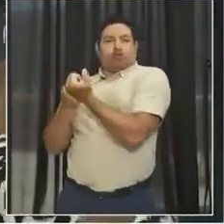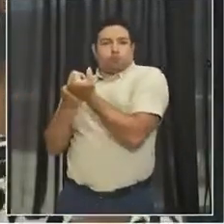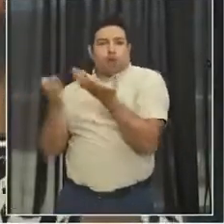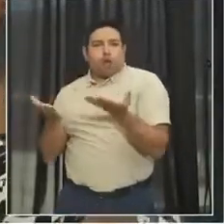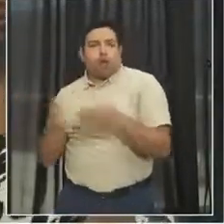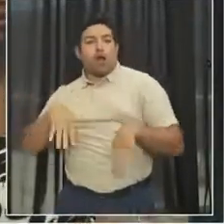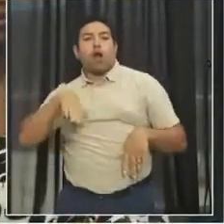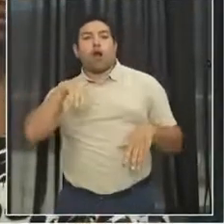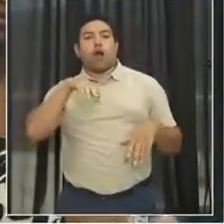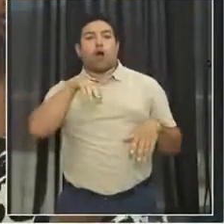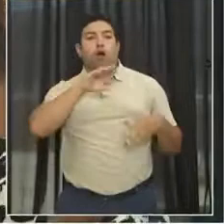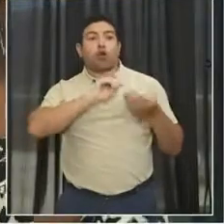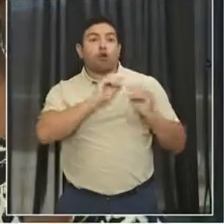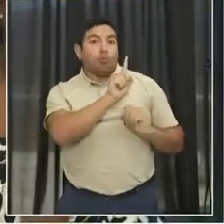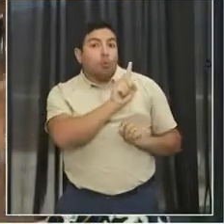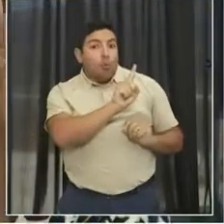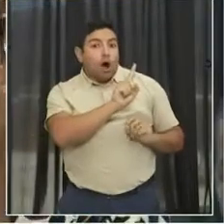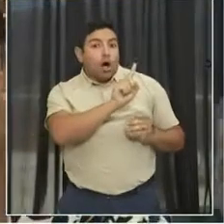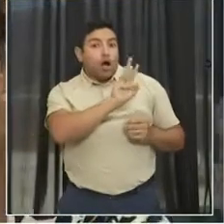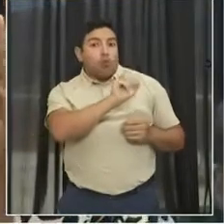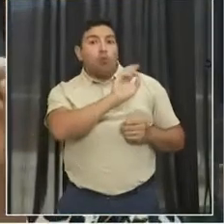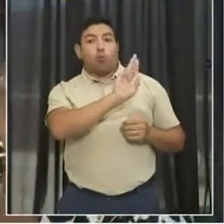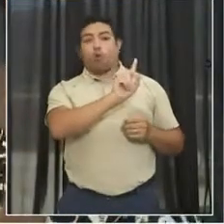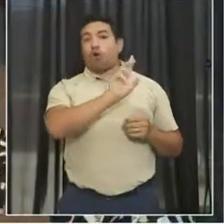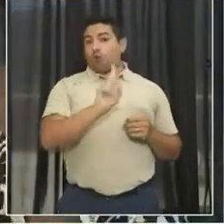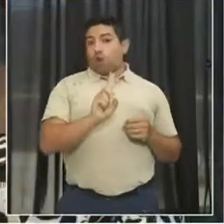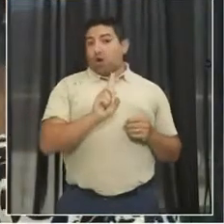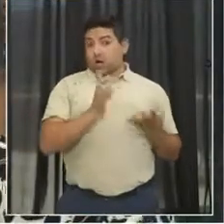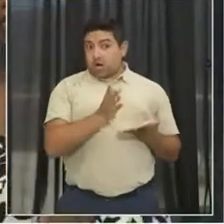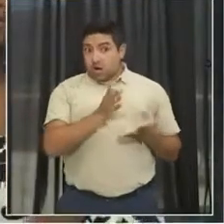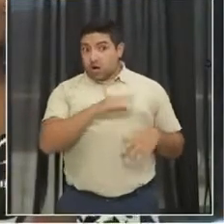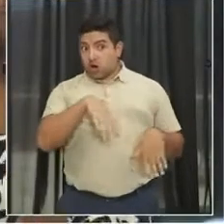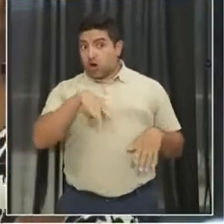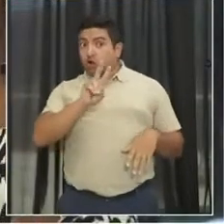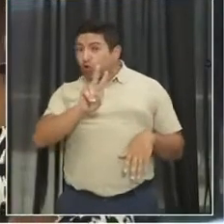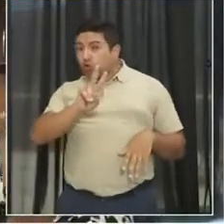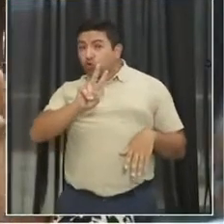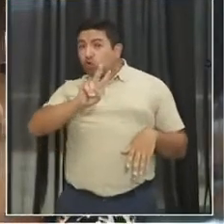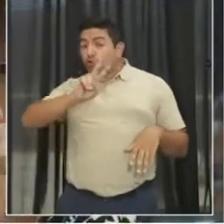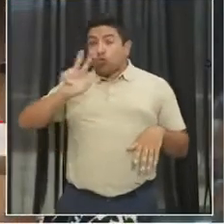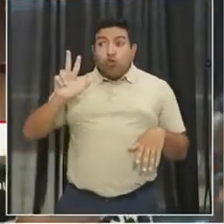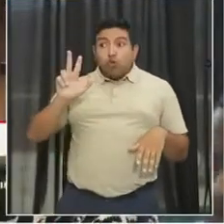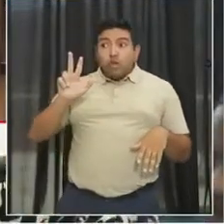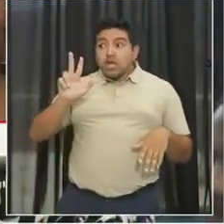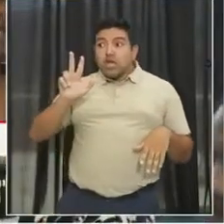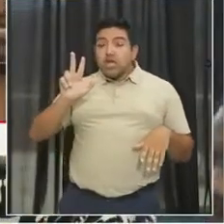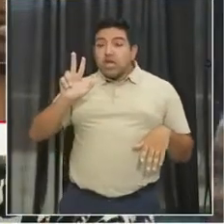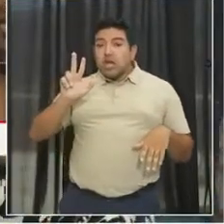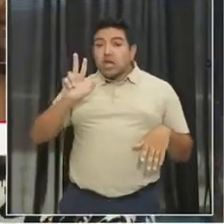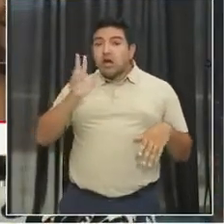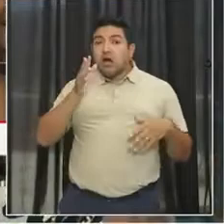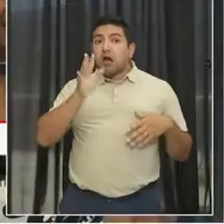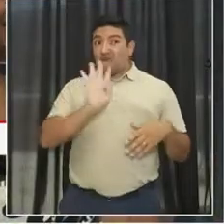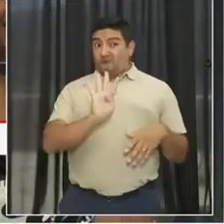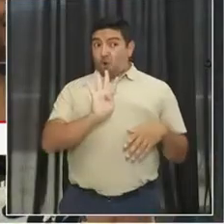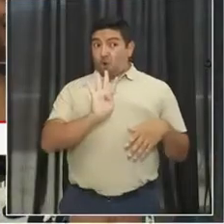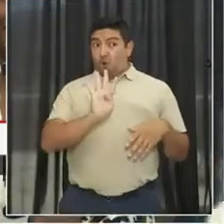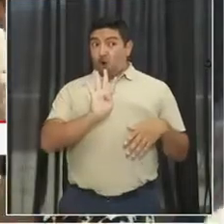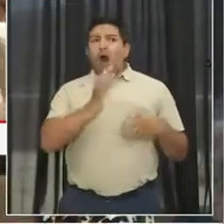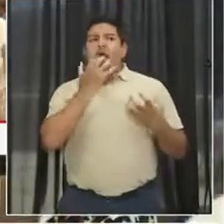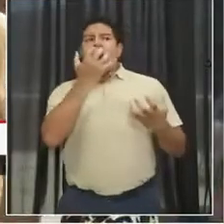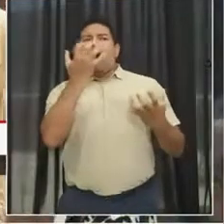Ward 2 seniors? Ward 3 seniors? Ward 4 seniors?